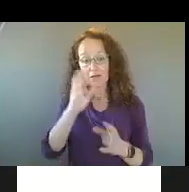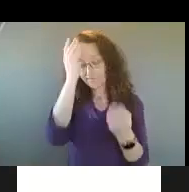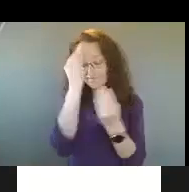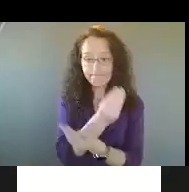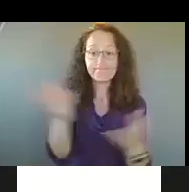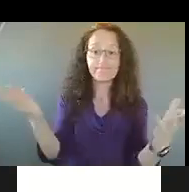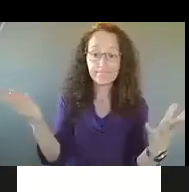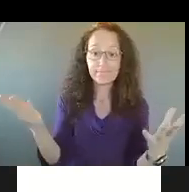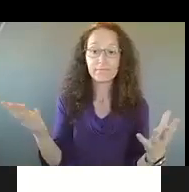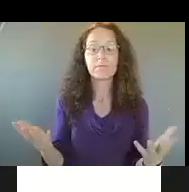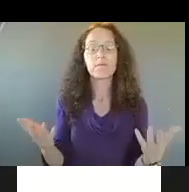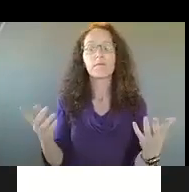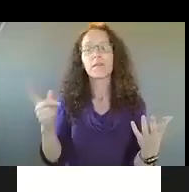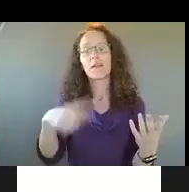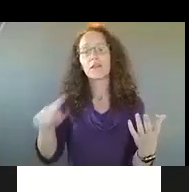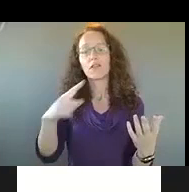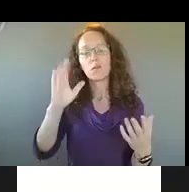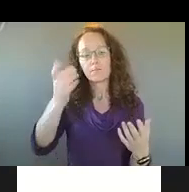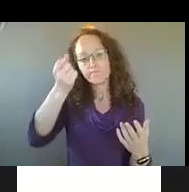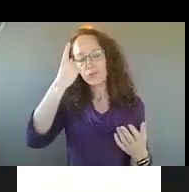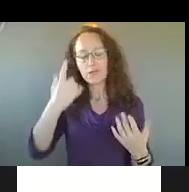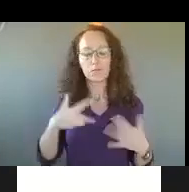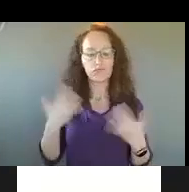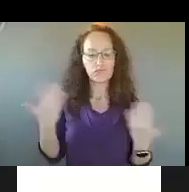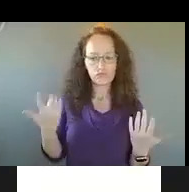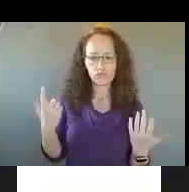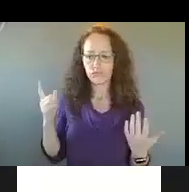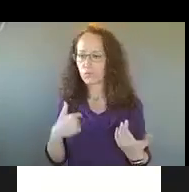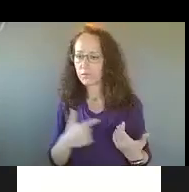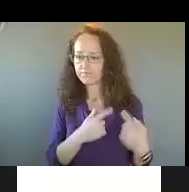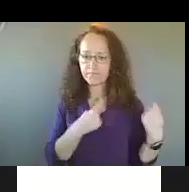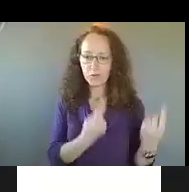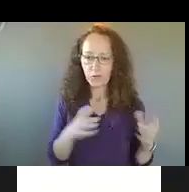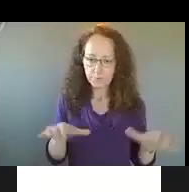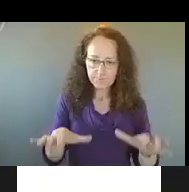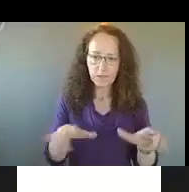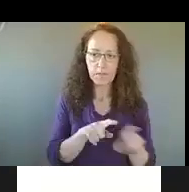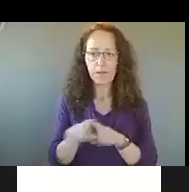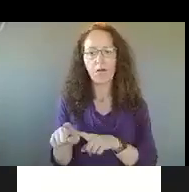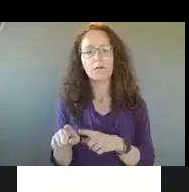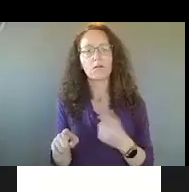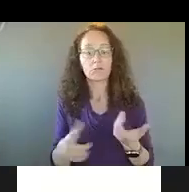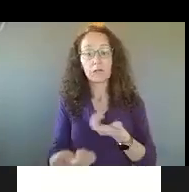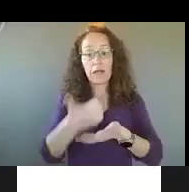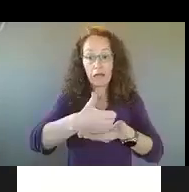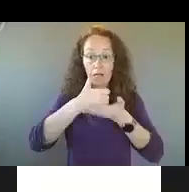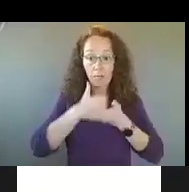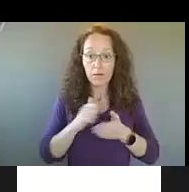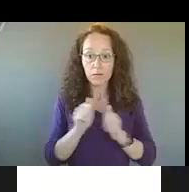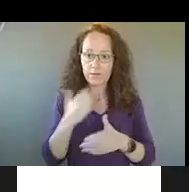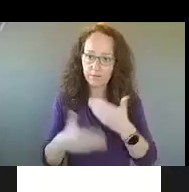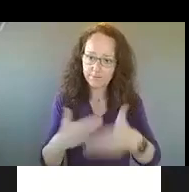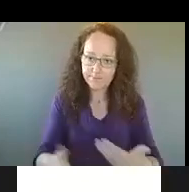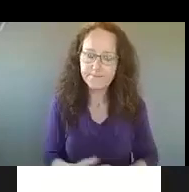so that you can understand where things are at, and also help along with this process that we're on together. So